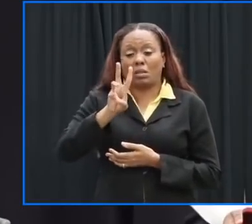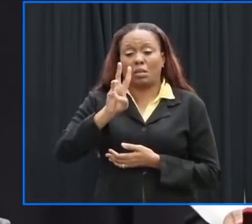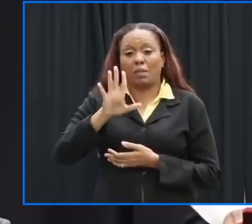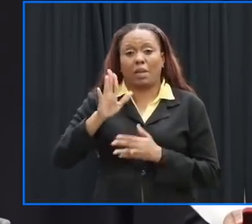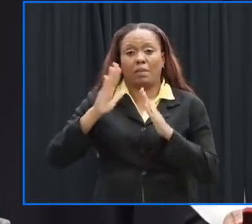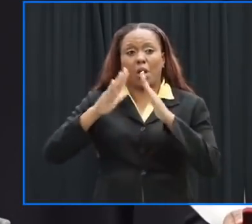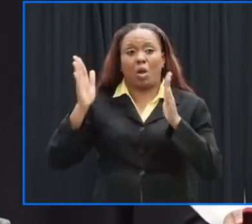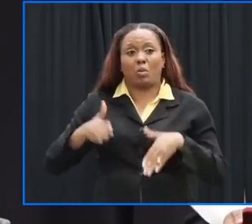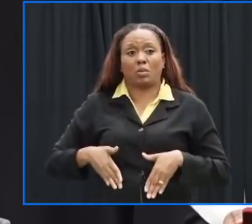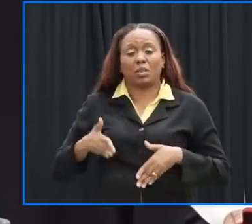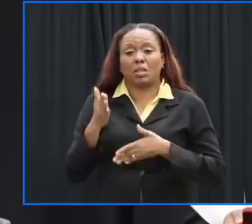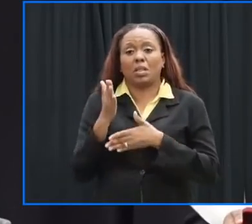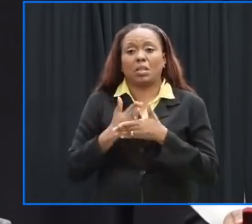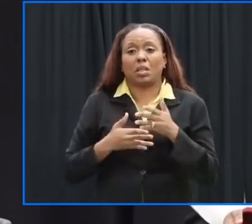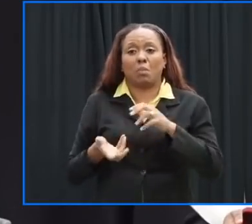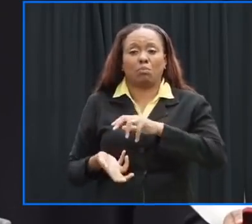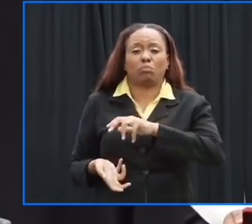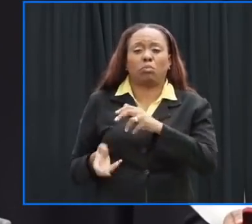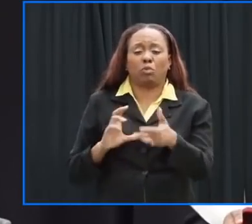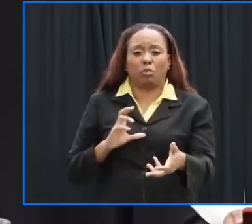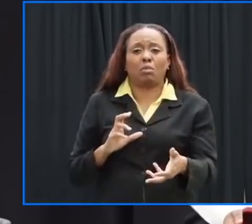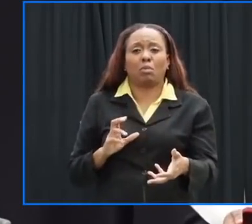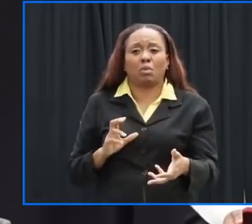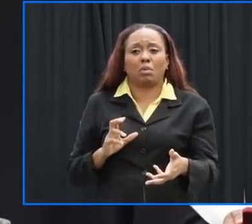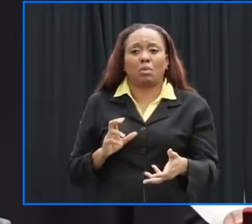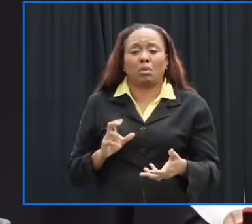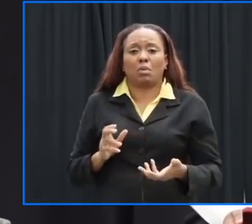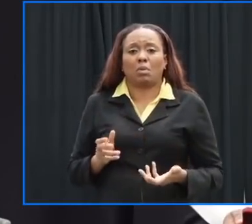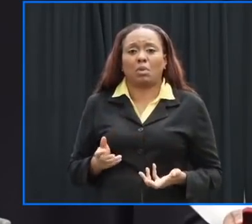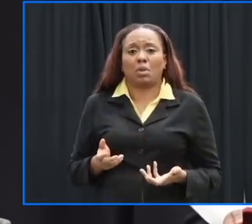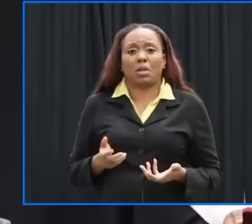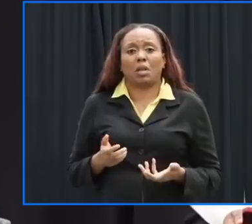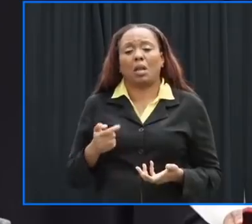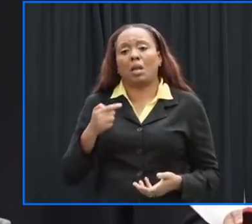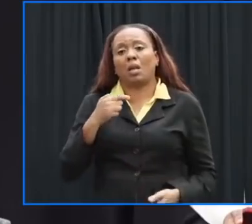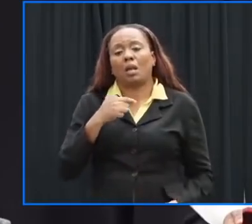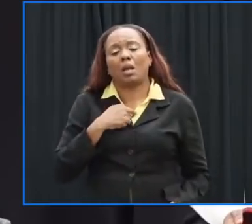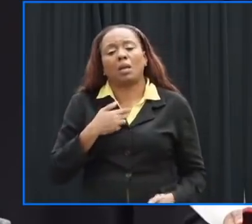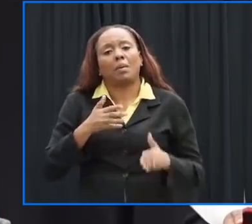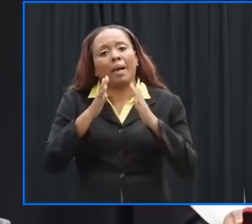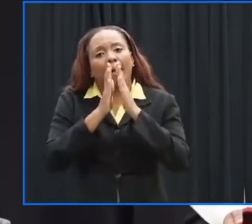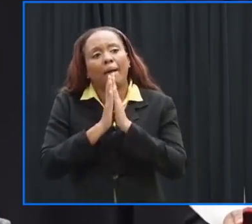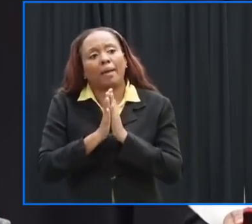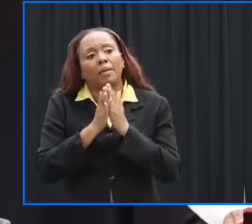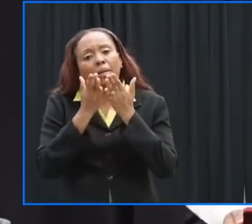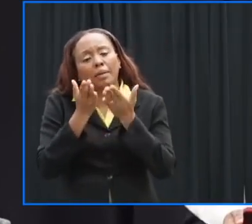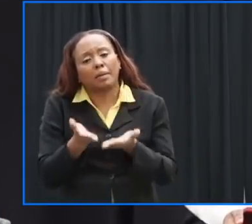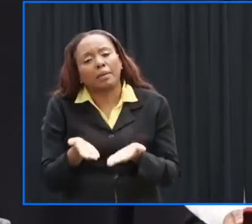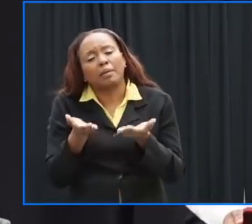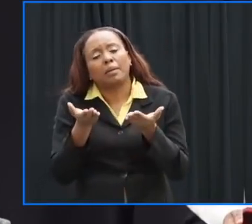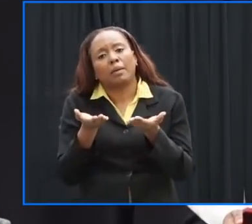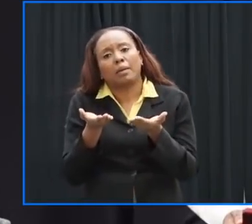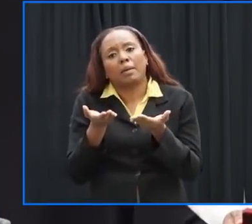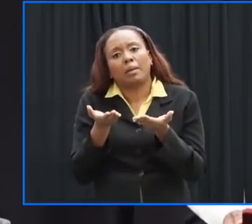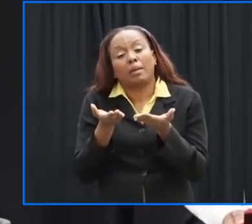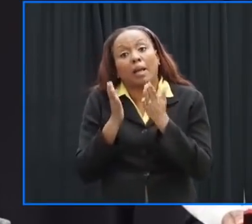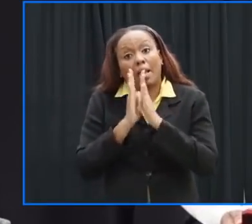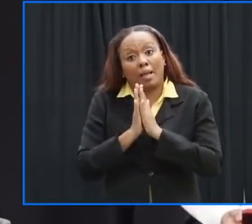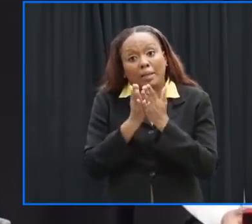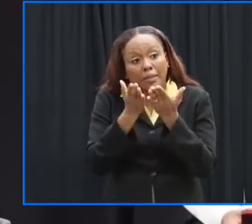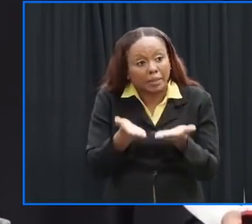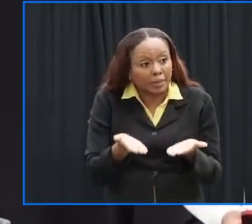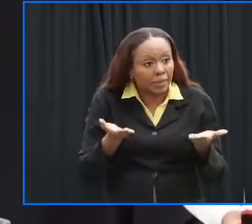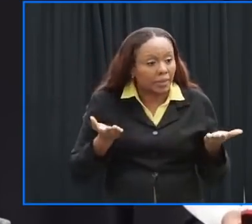in the freak storm i am formally formally appealing to you that in those